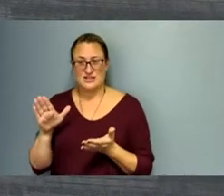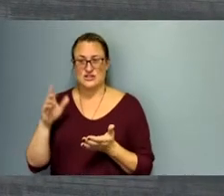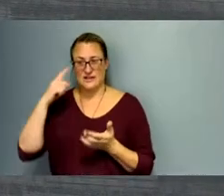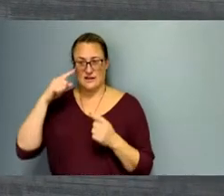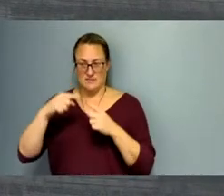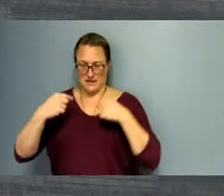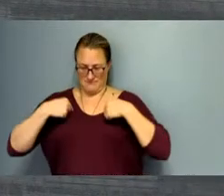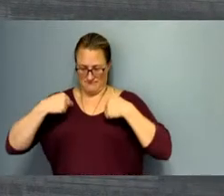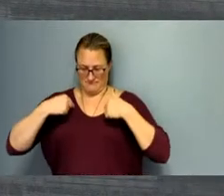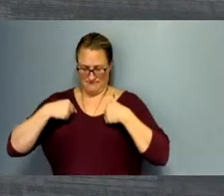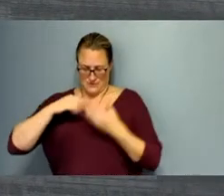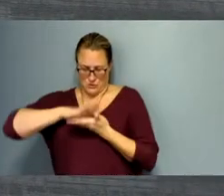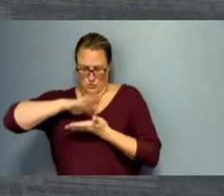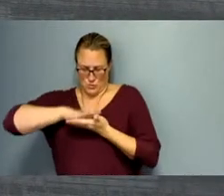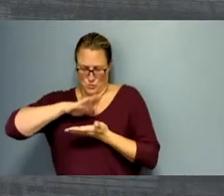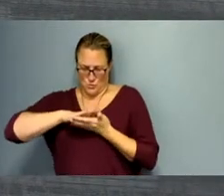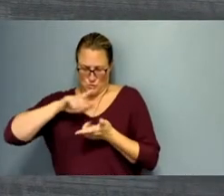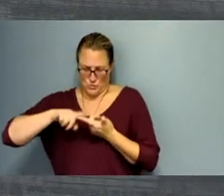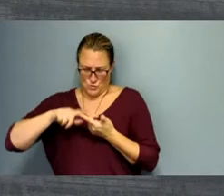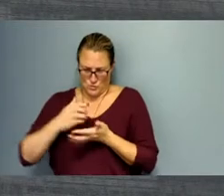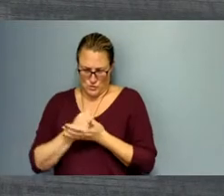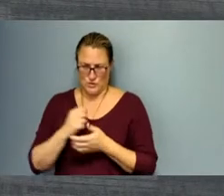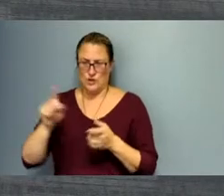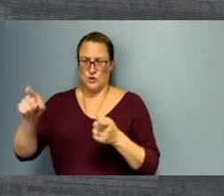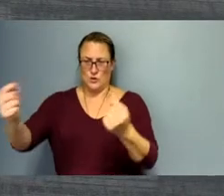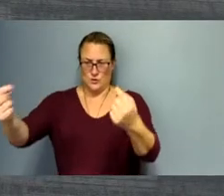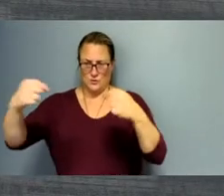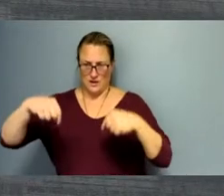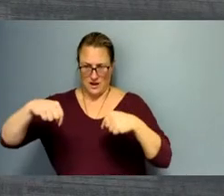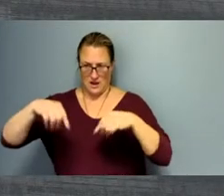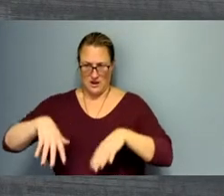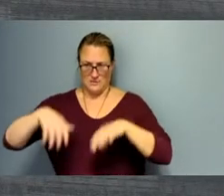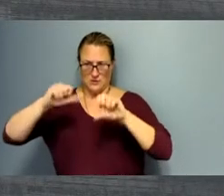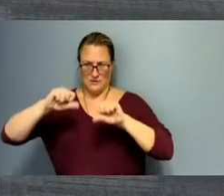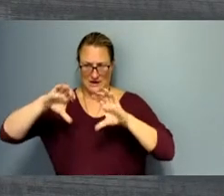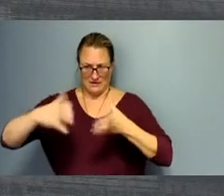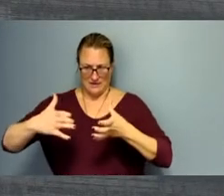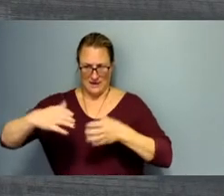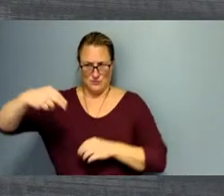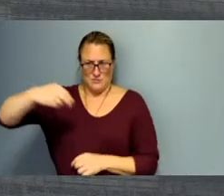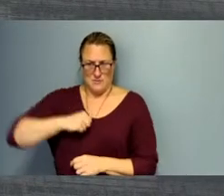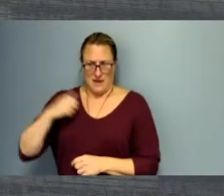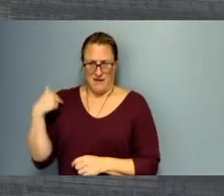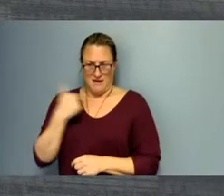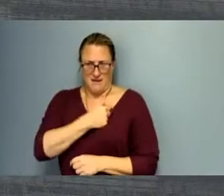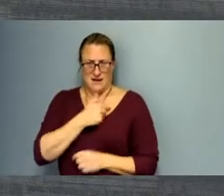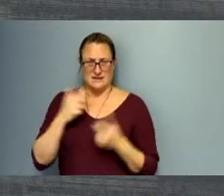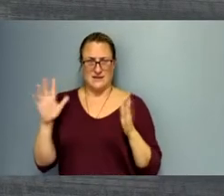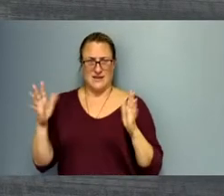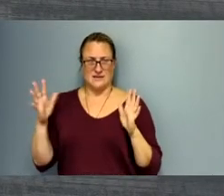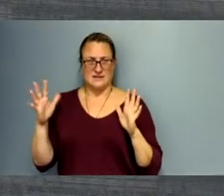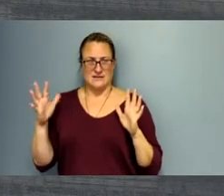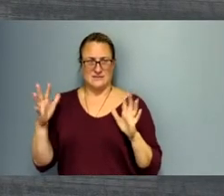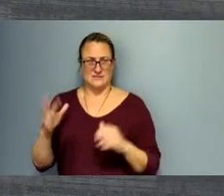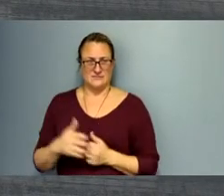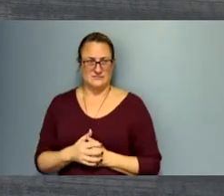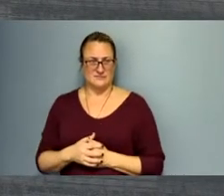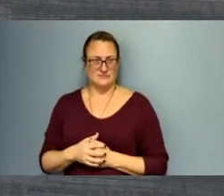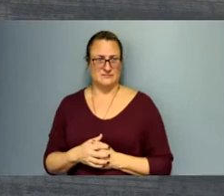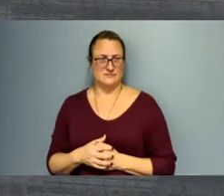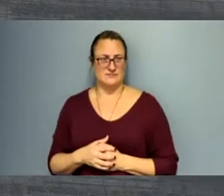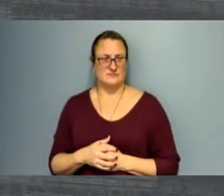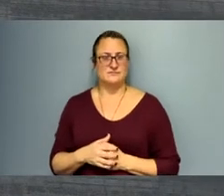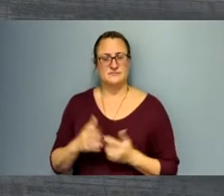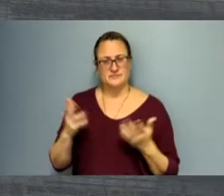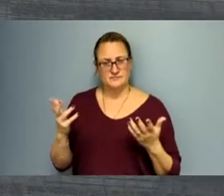us. That means you come to school, take our classes and then you pay us. But I want to say we care about the whole